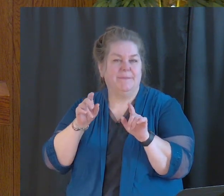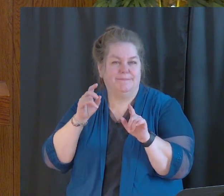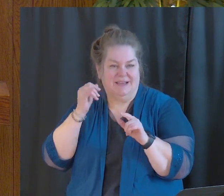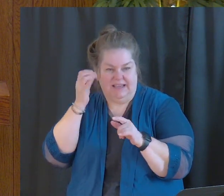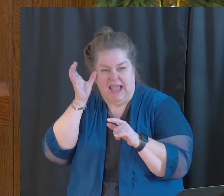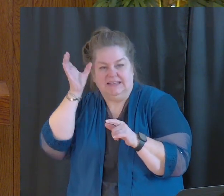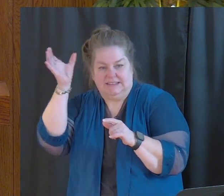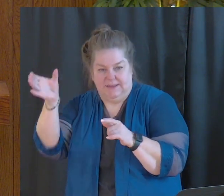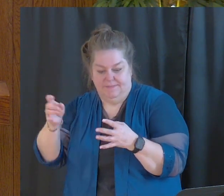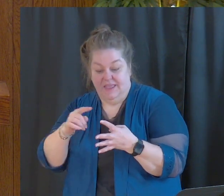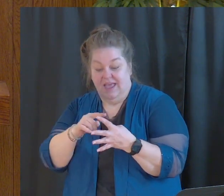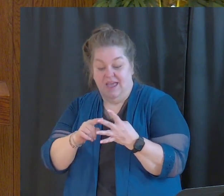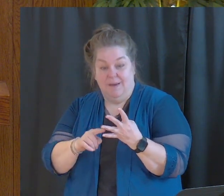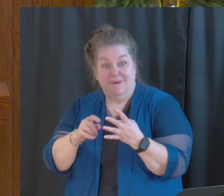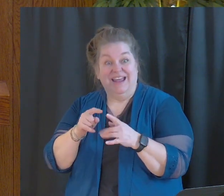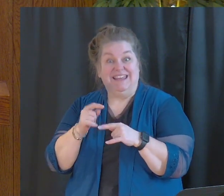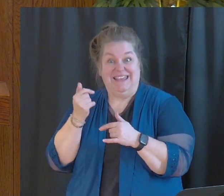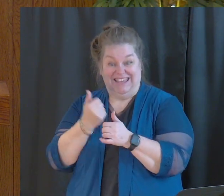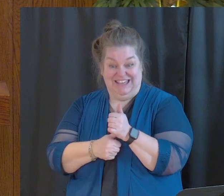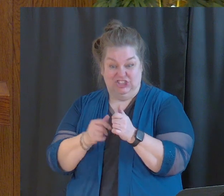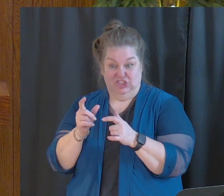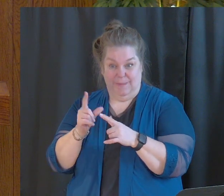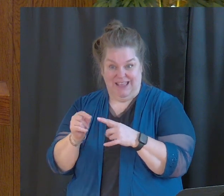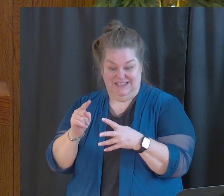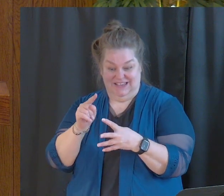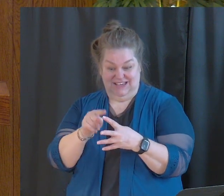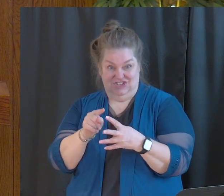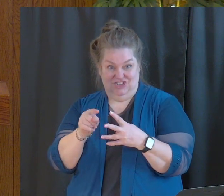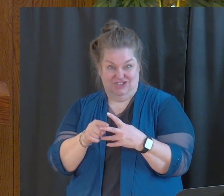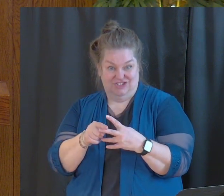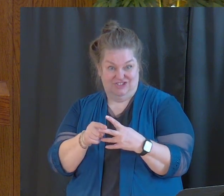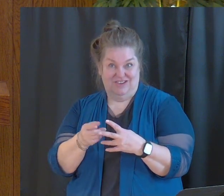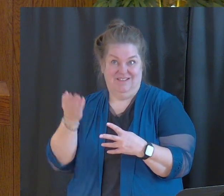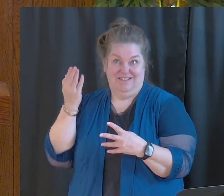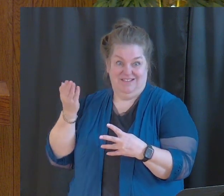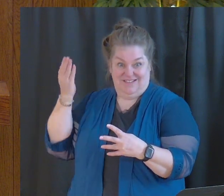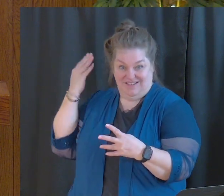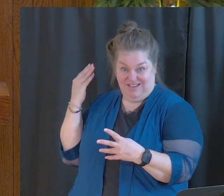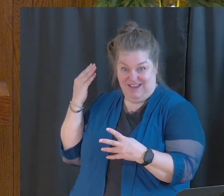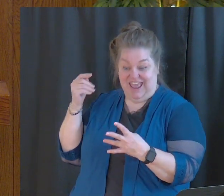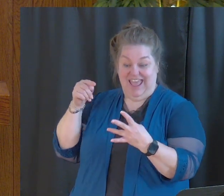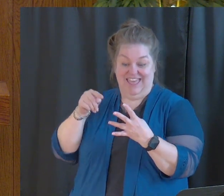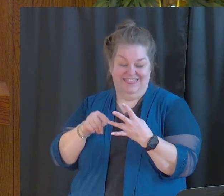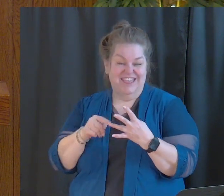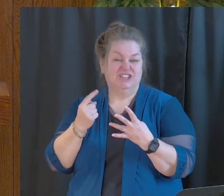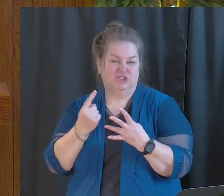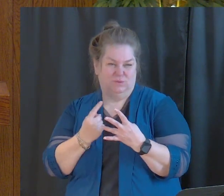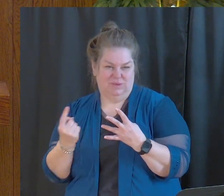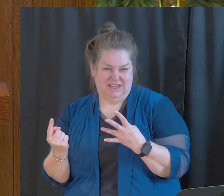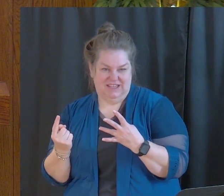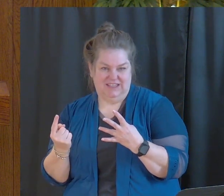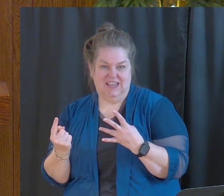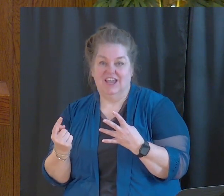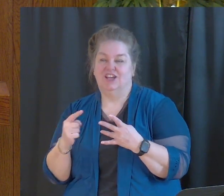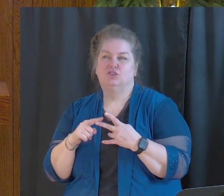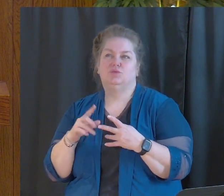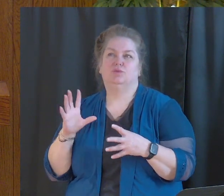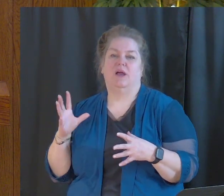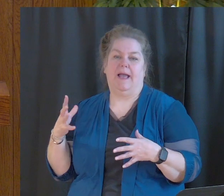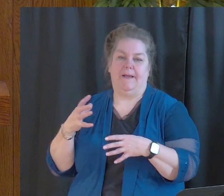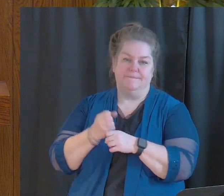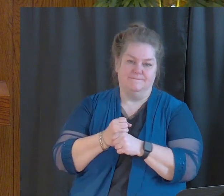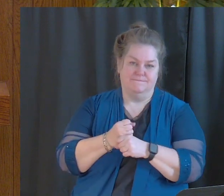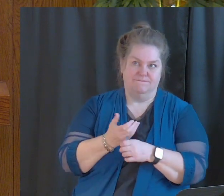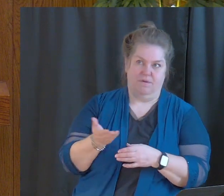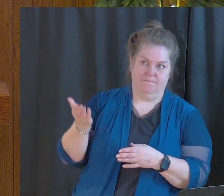message I brought to you the last two weeks really does stand on its own, and this week is no different. But to recap just a little bit so you